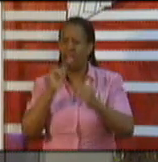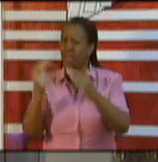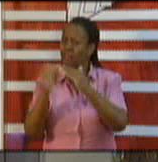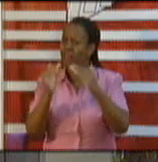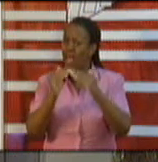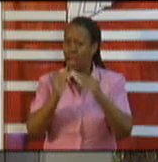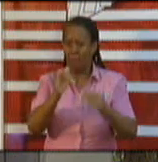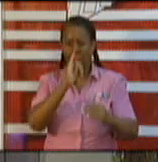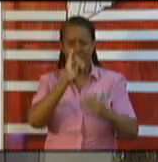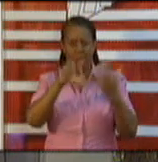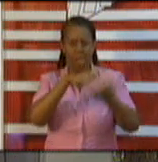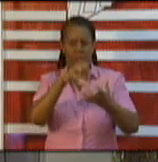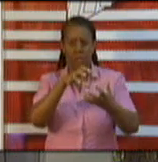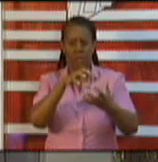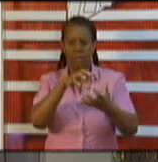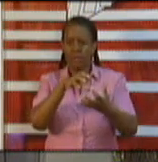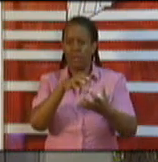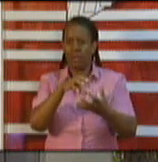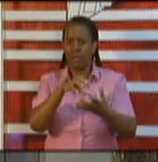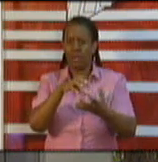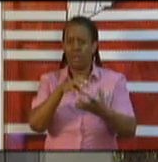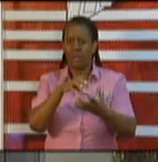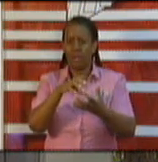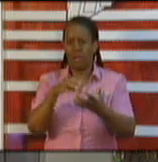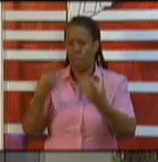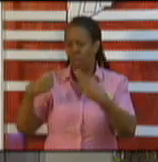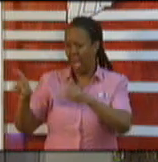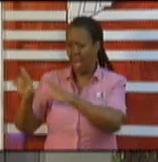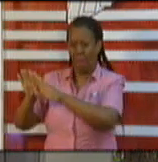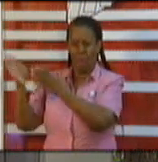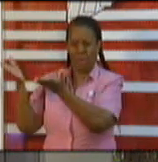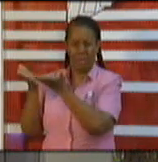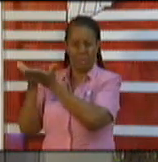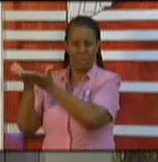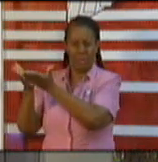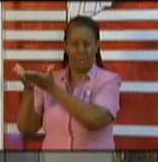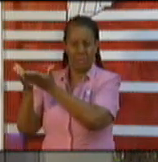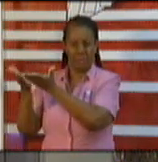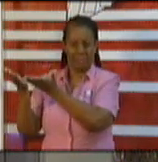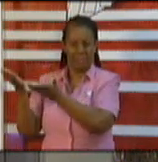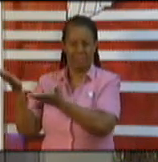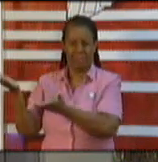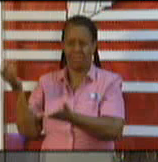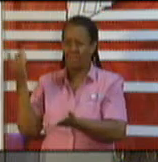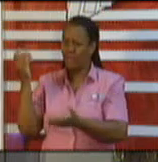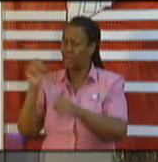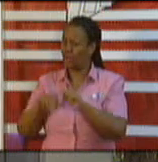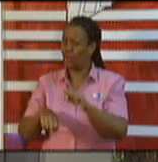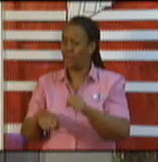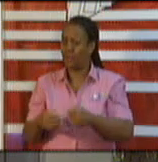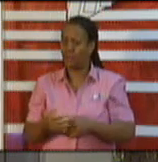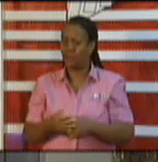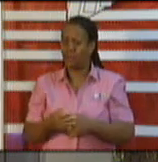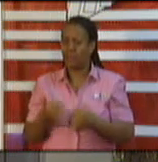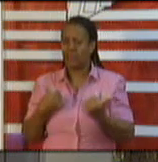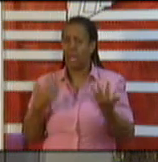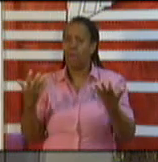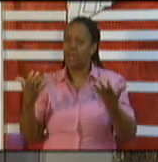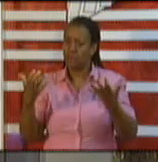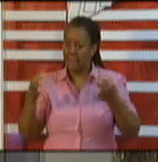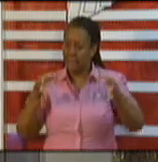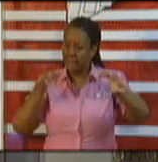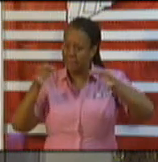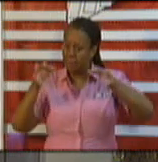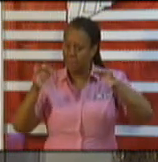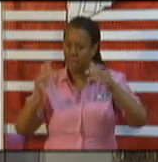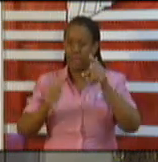to put in some measures. And at this point in time, I just want to say to Trinidad and Tobago,